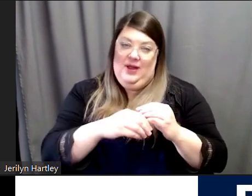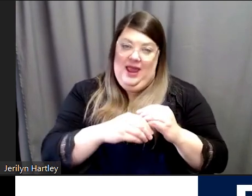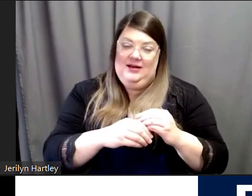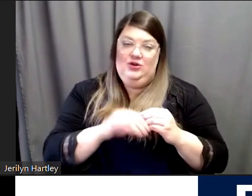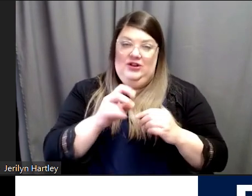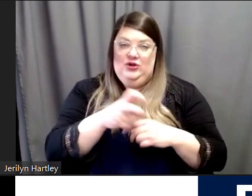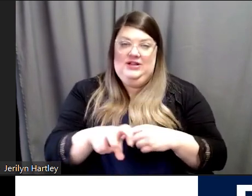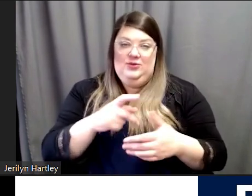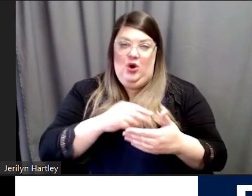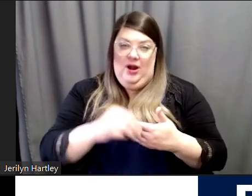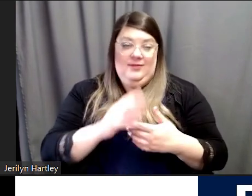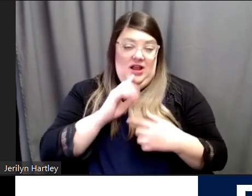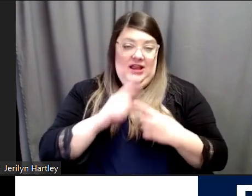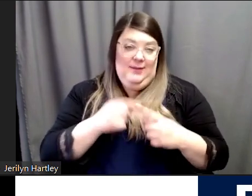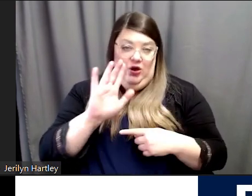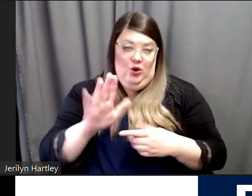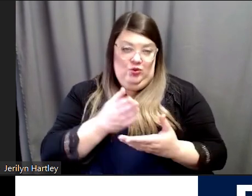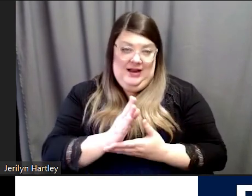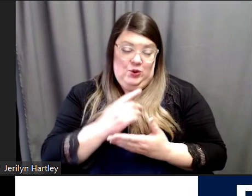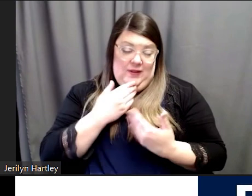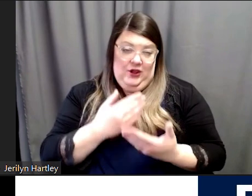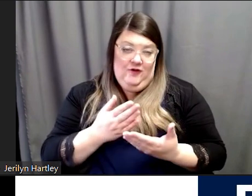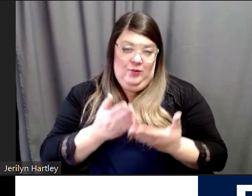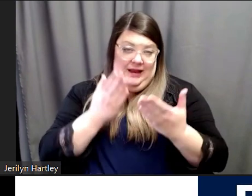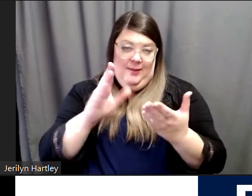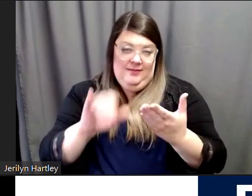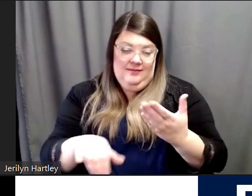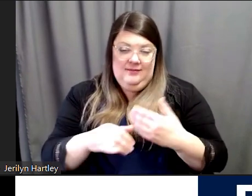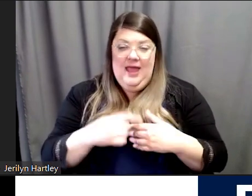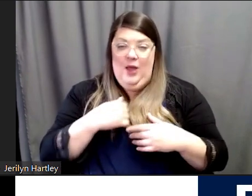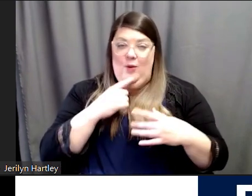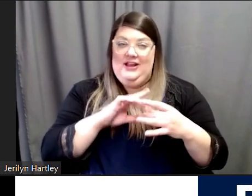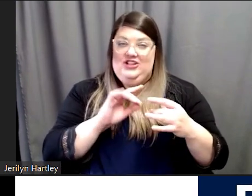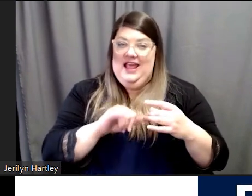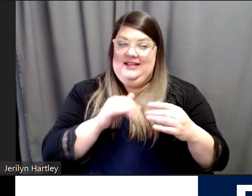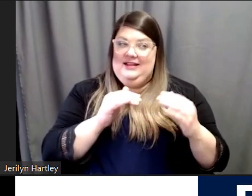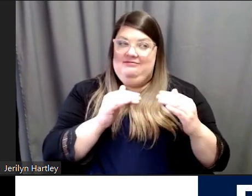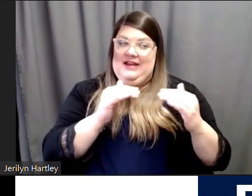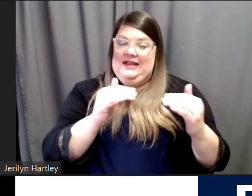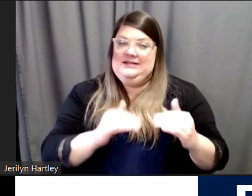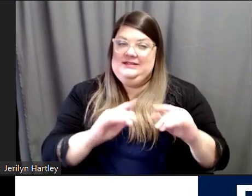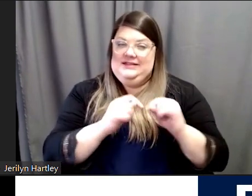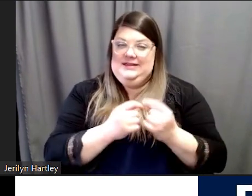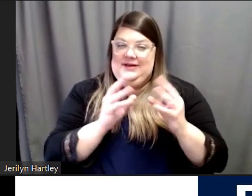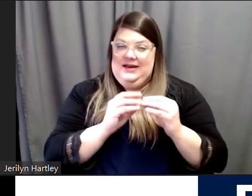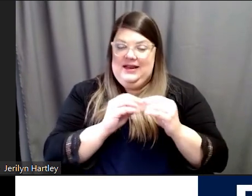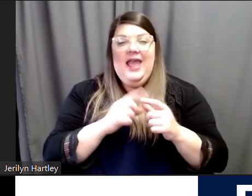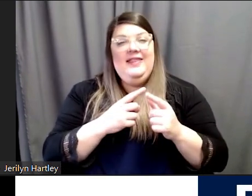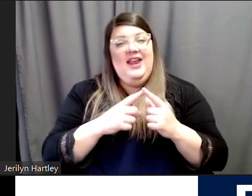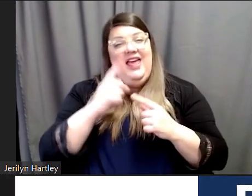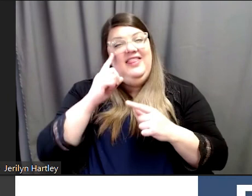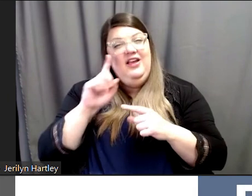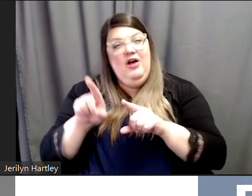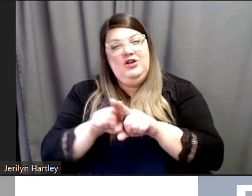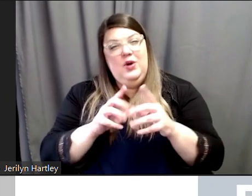what your rights are. So thank you for bringing that up. I will mention that at the next team meeting. And then I definitely think a lot of it is